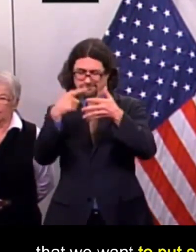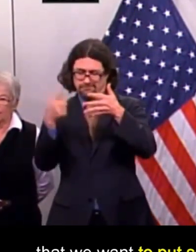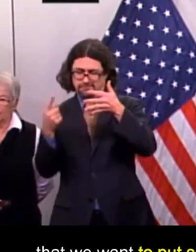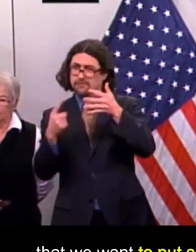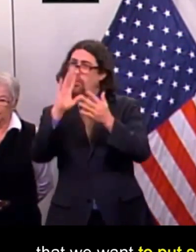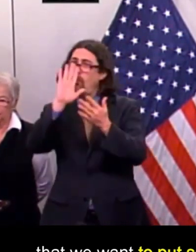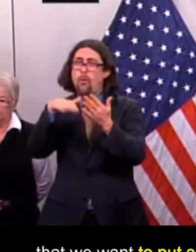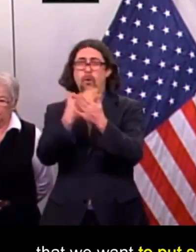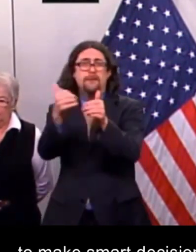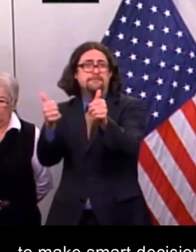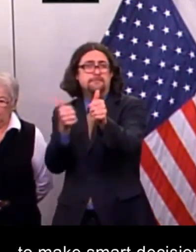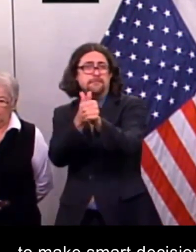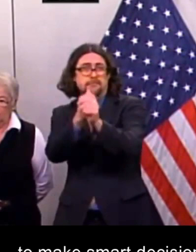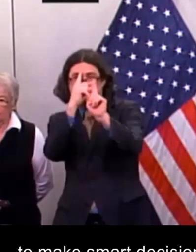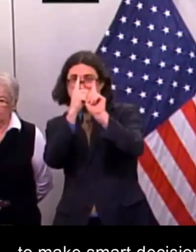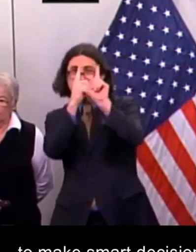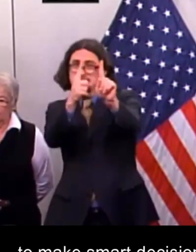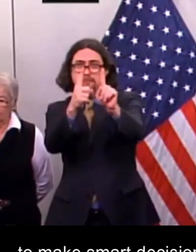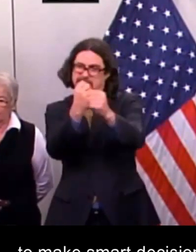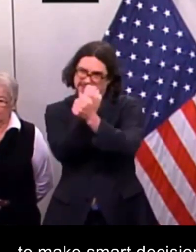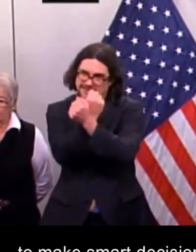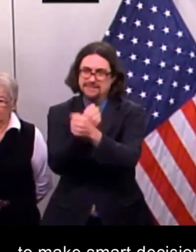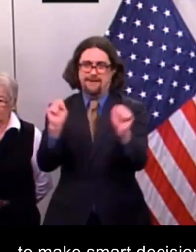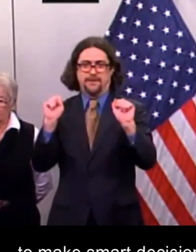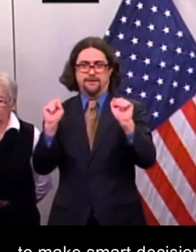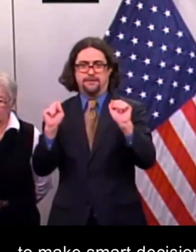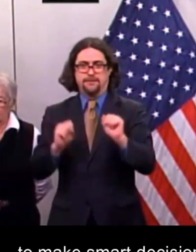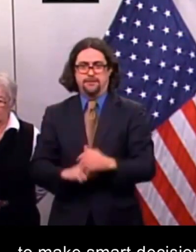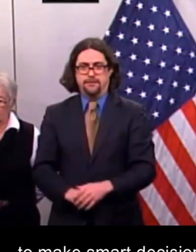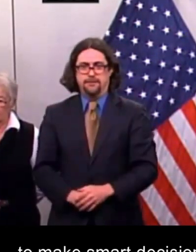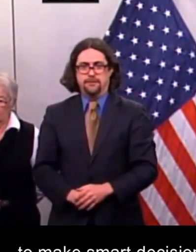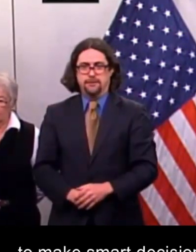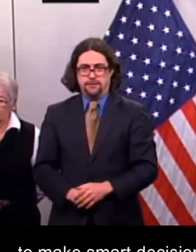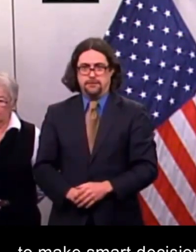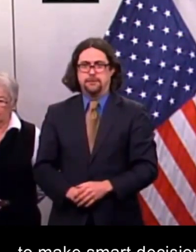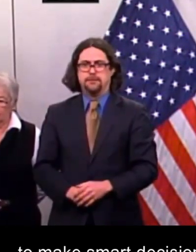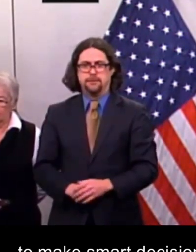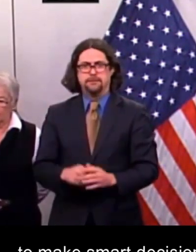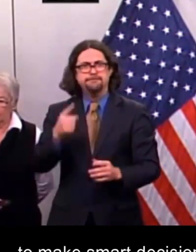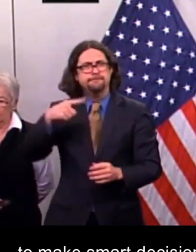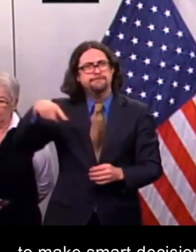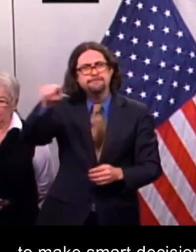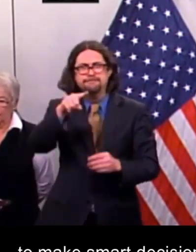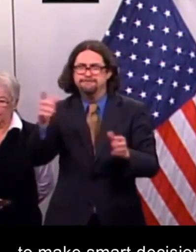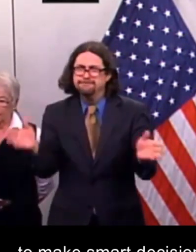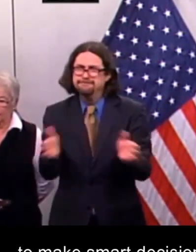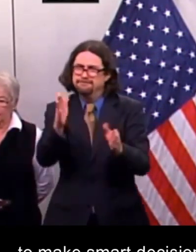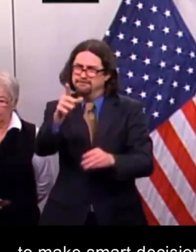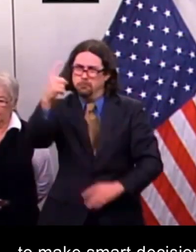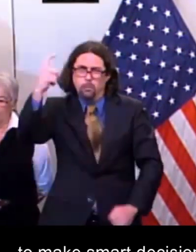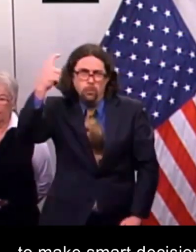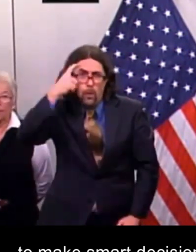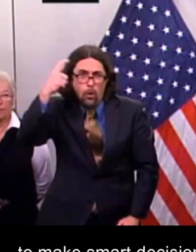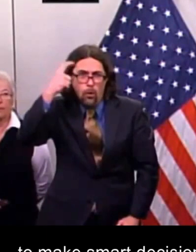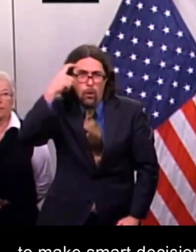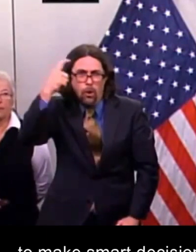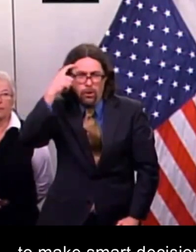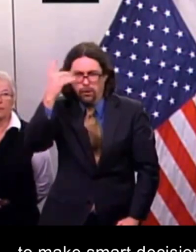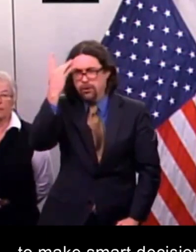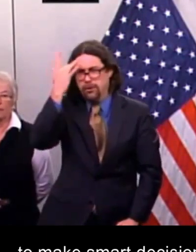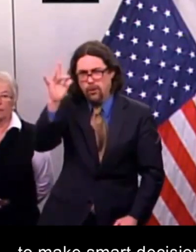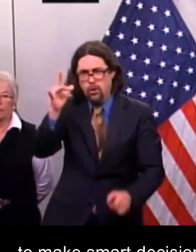Yorkers. People have to make smart decisions from this point on. Careful decisions. Recognize this as an emergency.